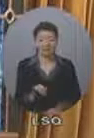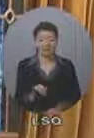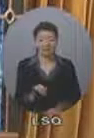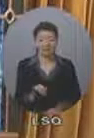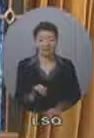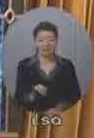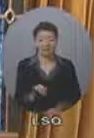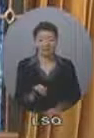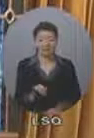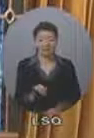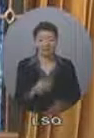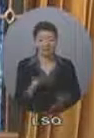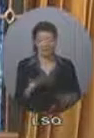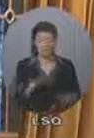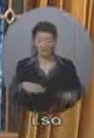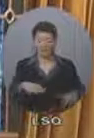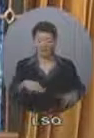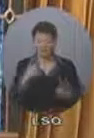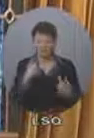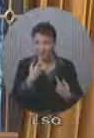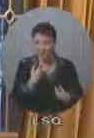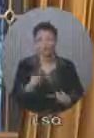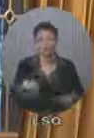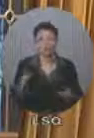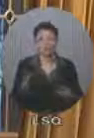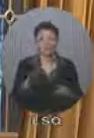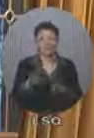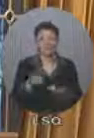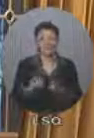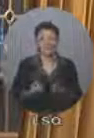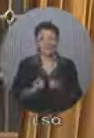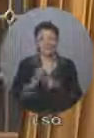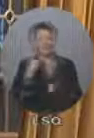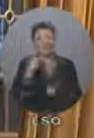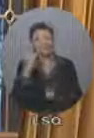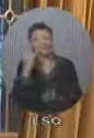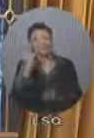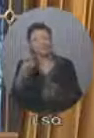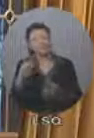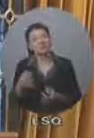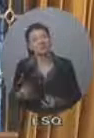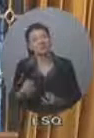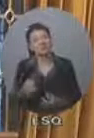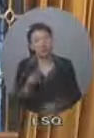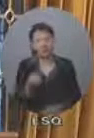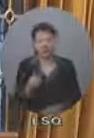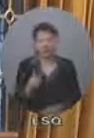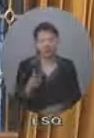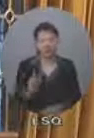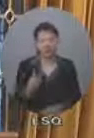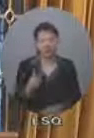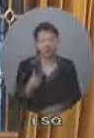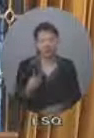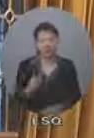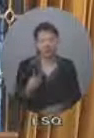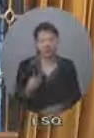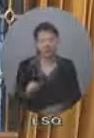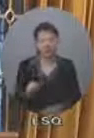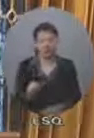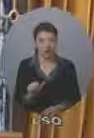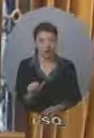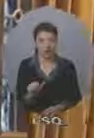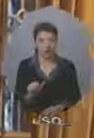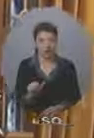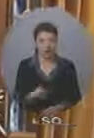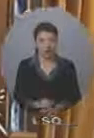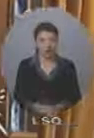International Aboriginal Youth Internships were timed so the Minister could announce on a particular day. Mr Speaker, why